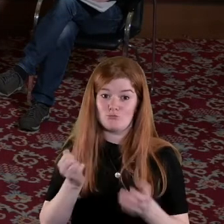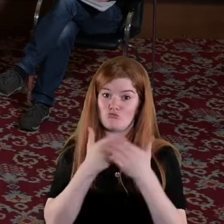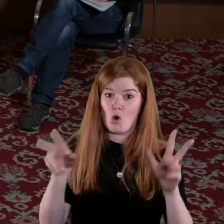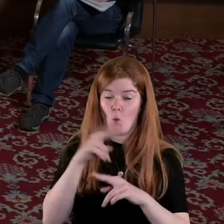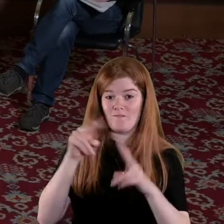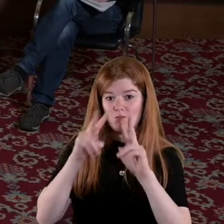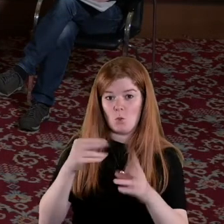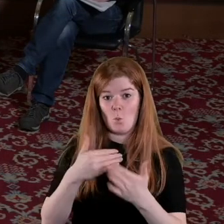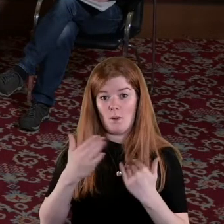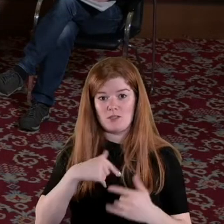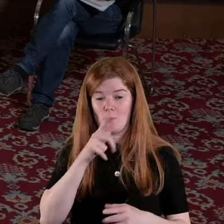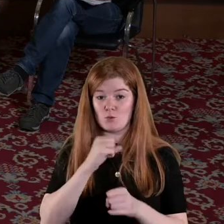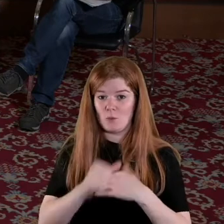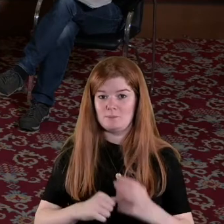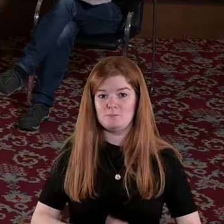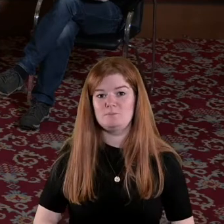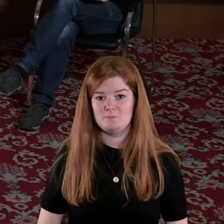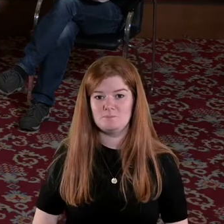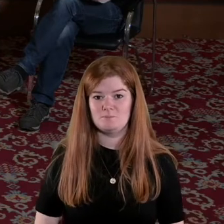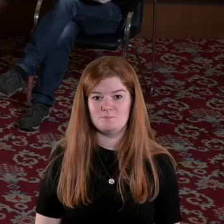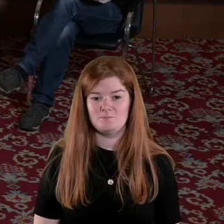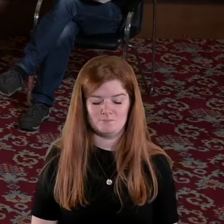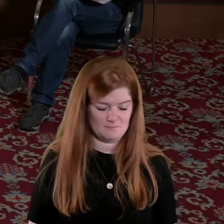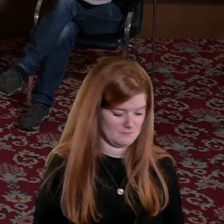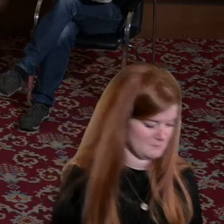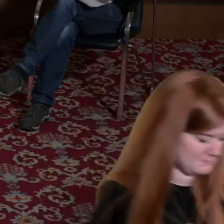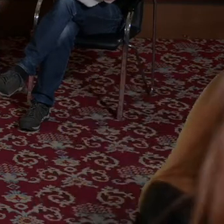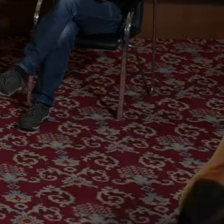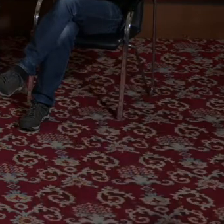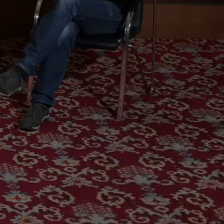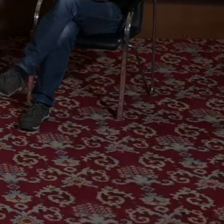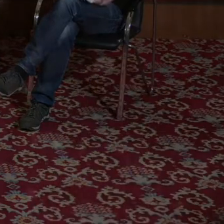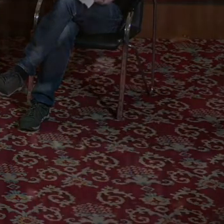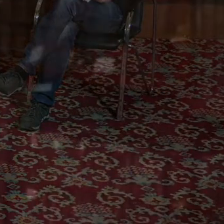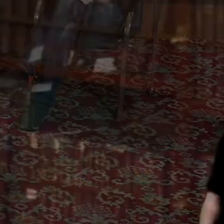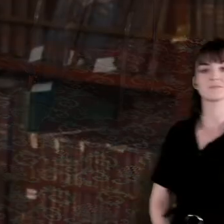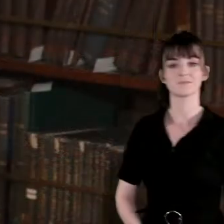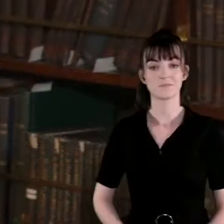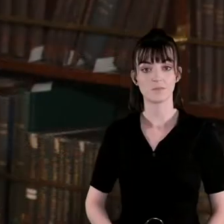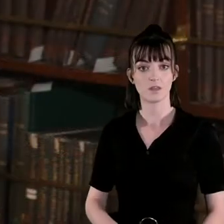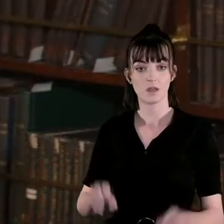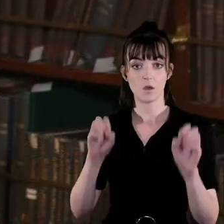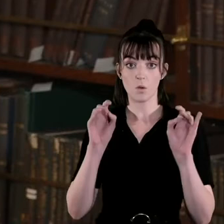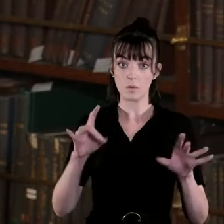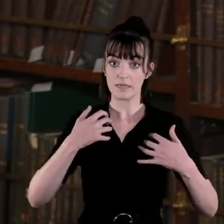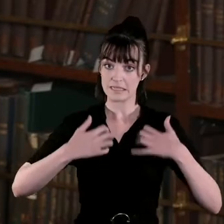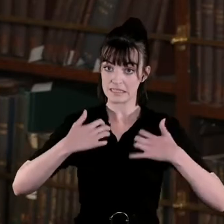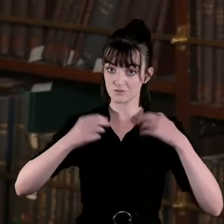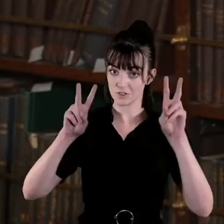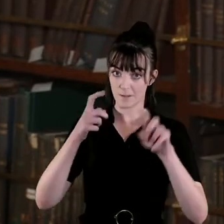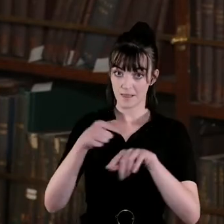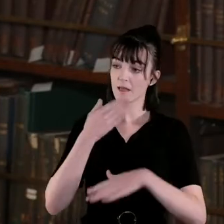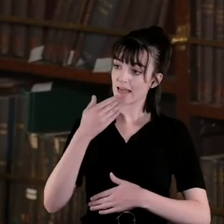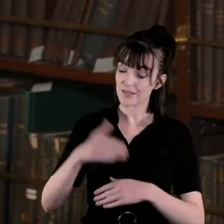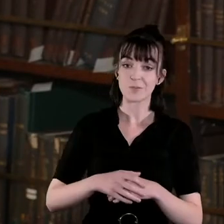overview of the kinds of issues that I'll be discussing thank you okay well some very interesting things there Professor Linda Connolly thank you so much